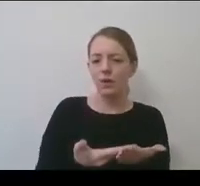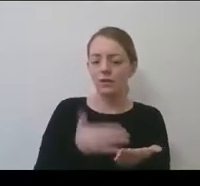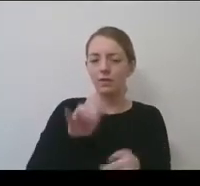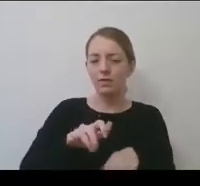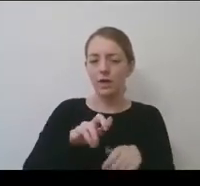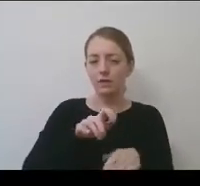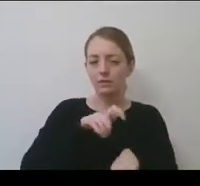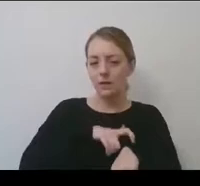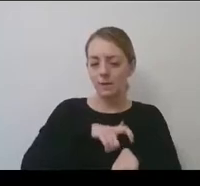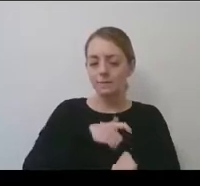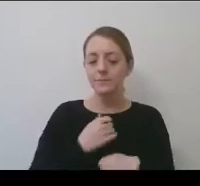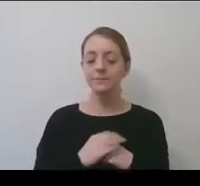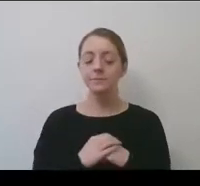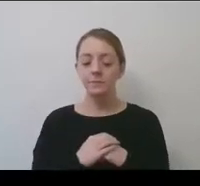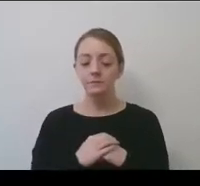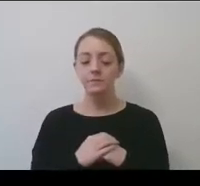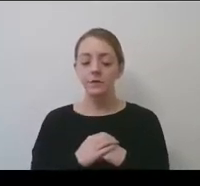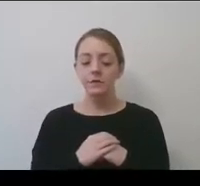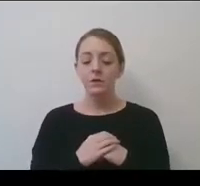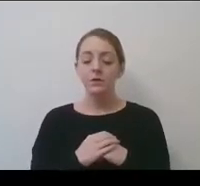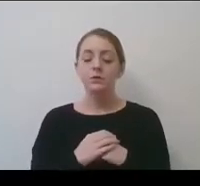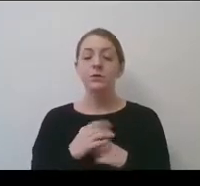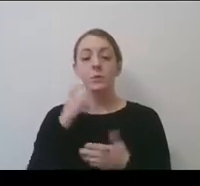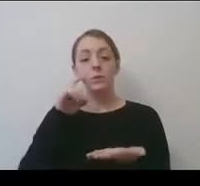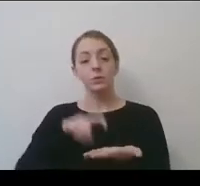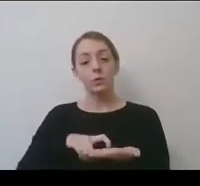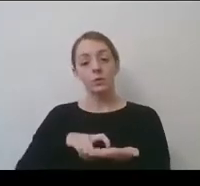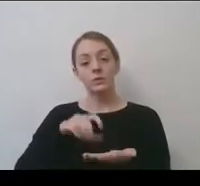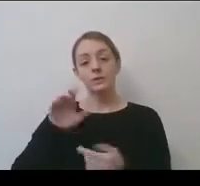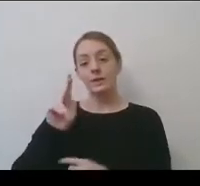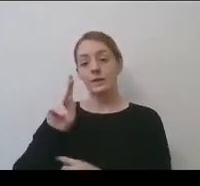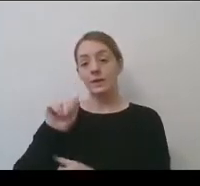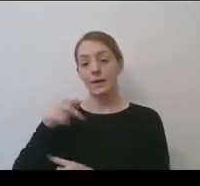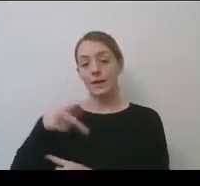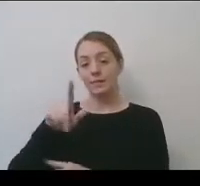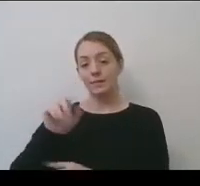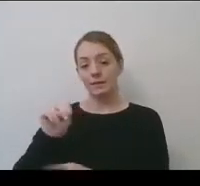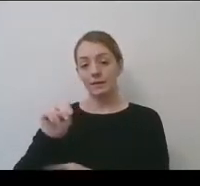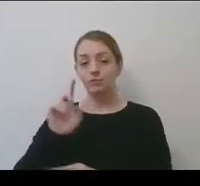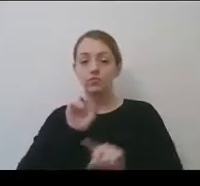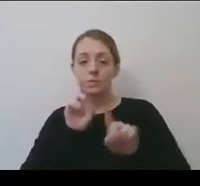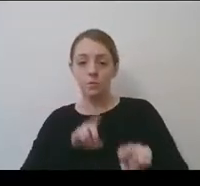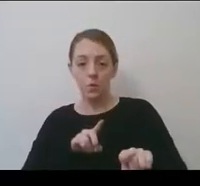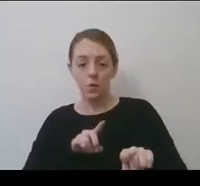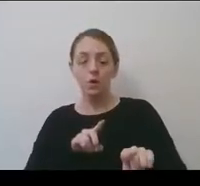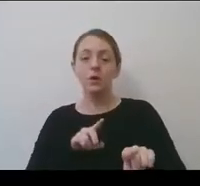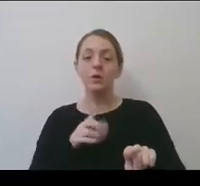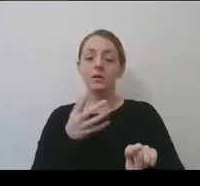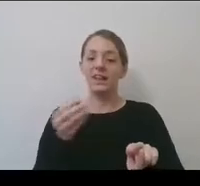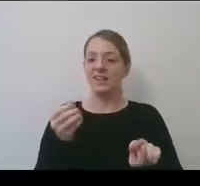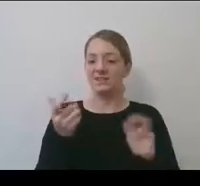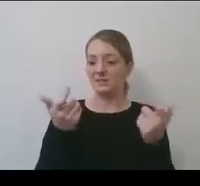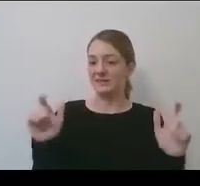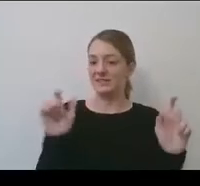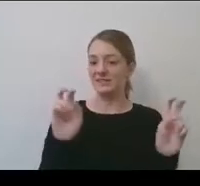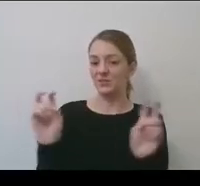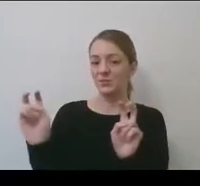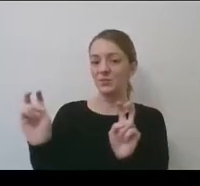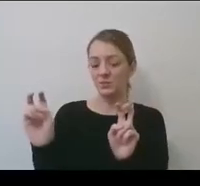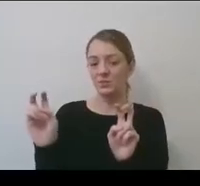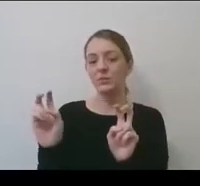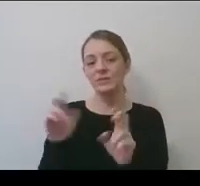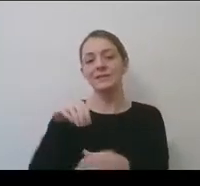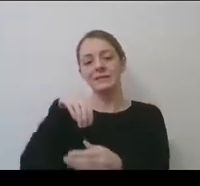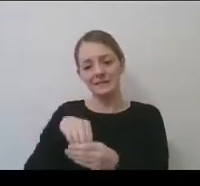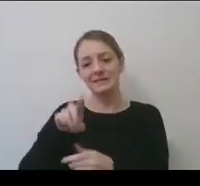was borne out in the, in the Kaplan report. And then also what we found is most of the larger issues, uh, we're, residing with division